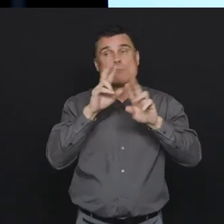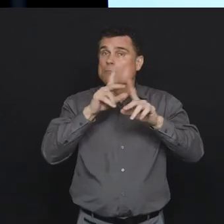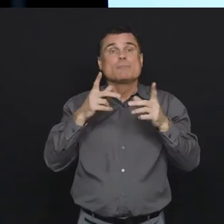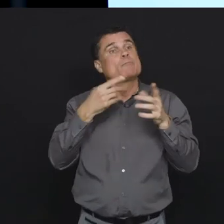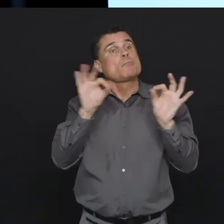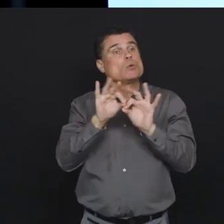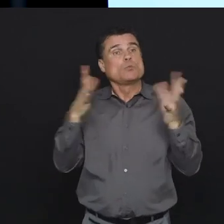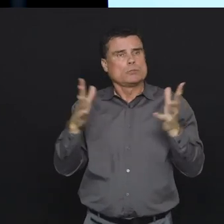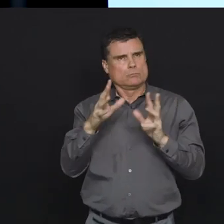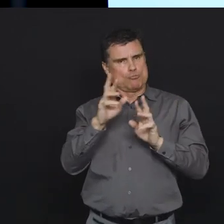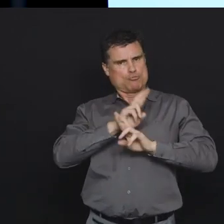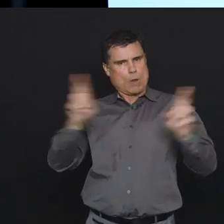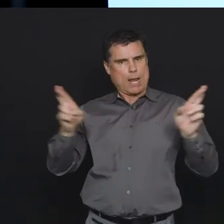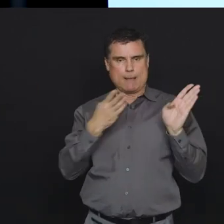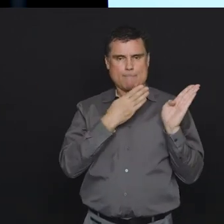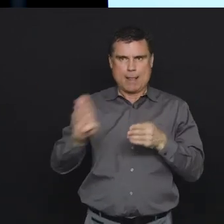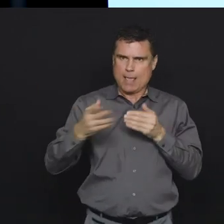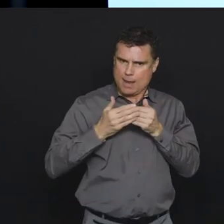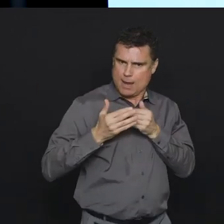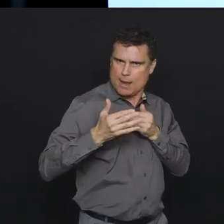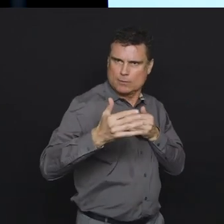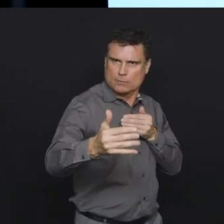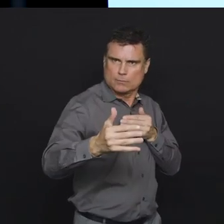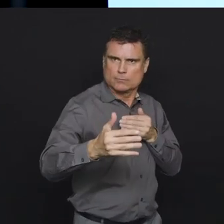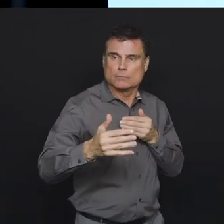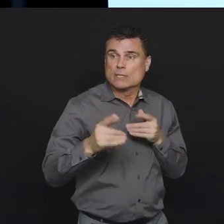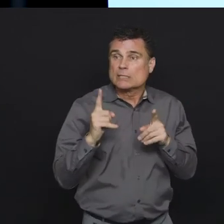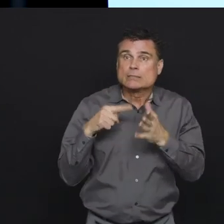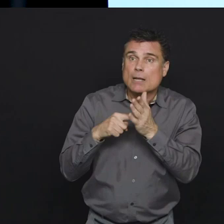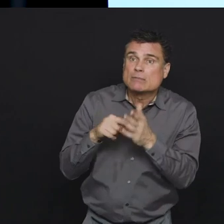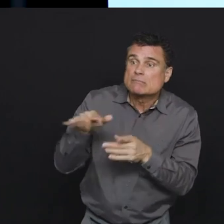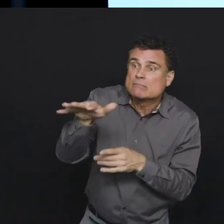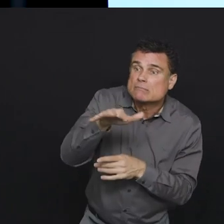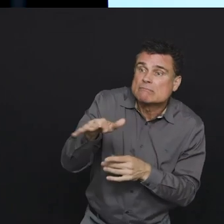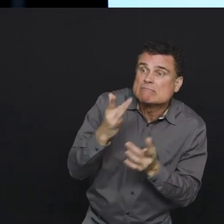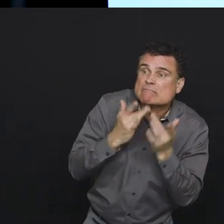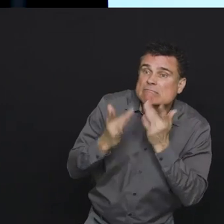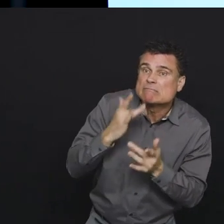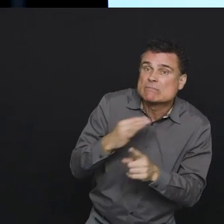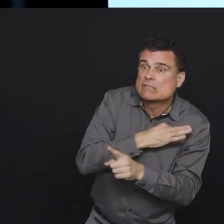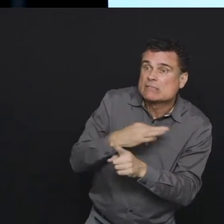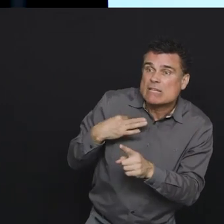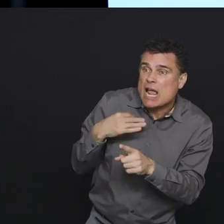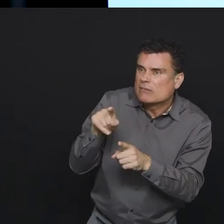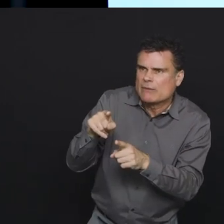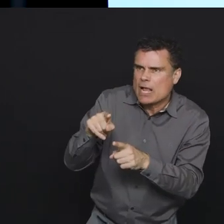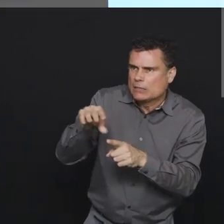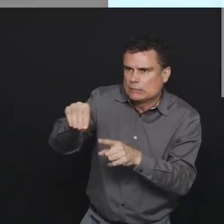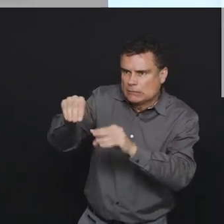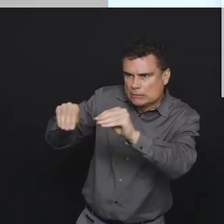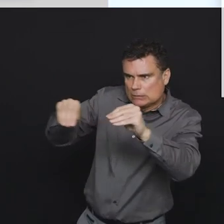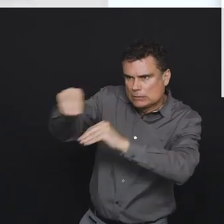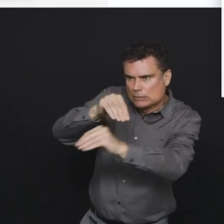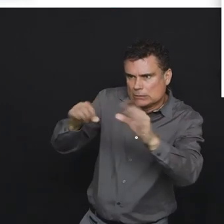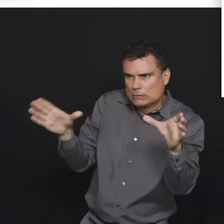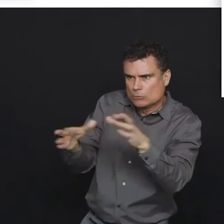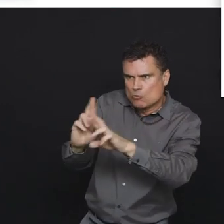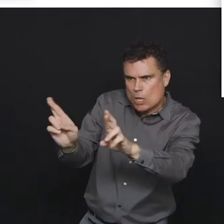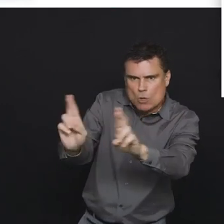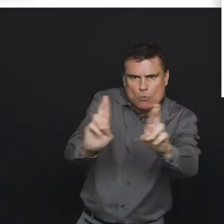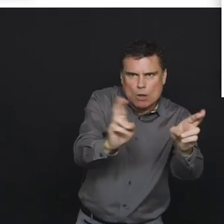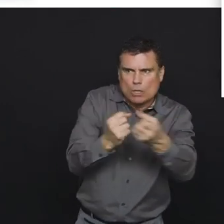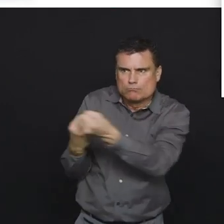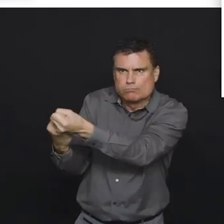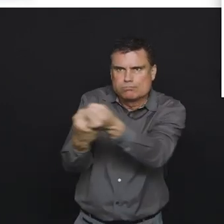of our leadership team, and we are taking steps with them to help address the human resource challenges. And finally, health